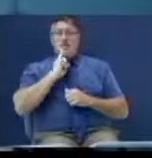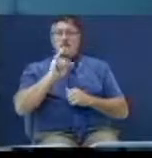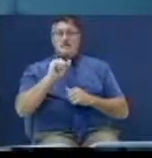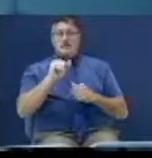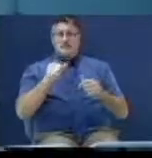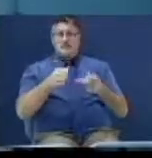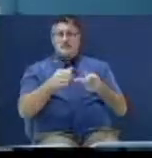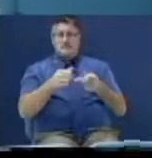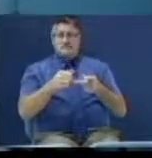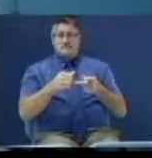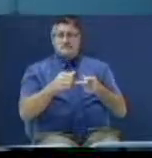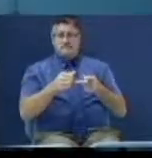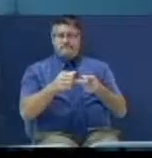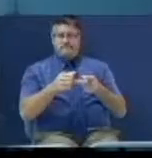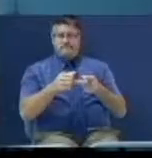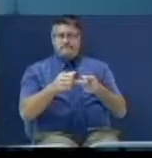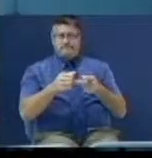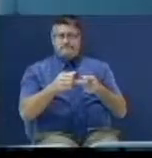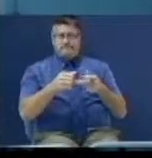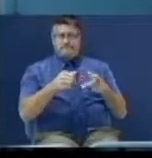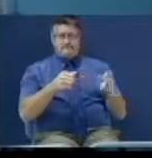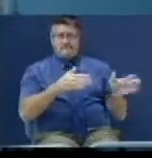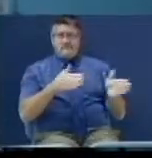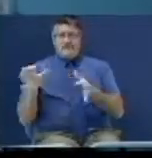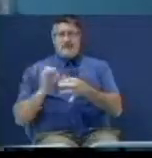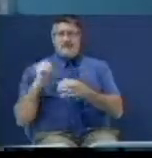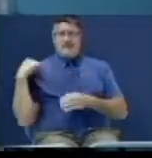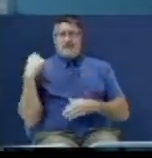the plan of our Lord. I'm glad he got a plan.